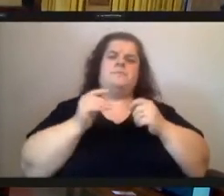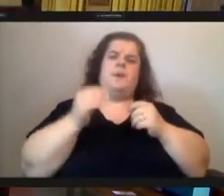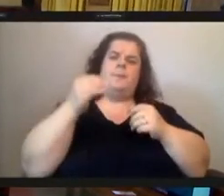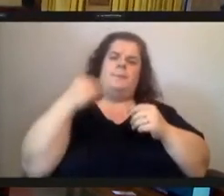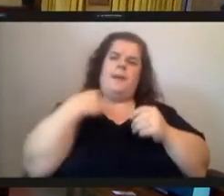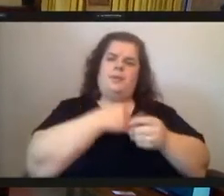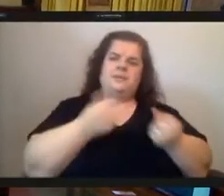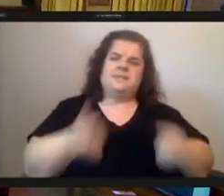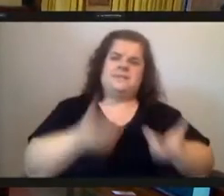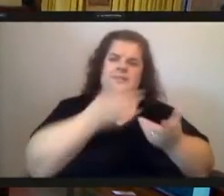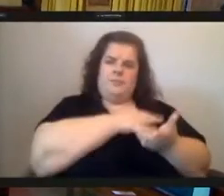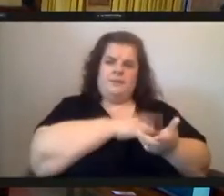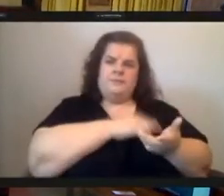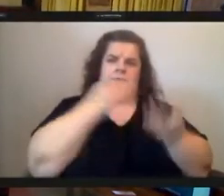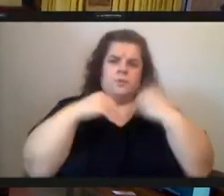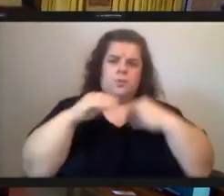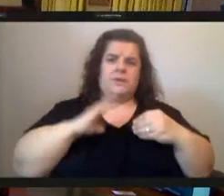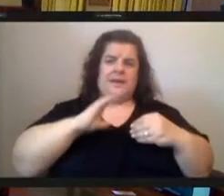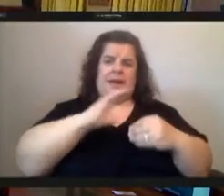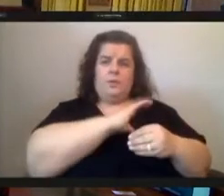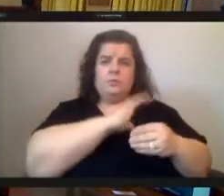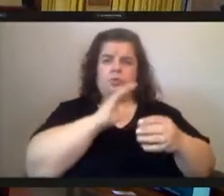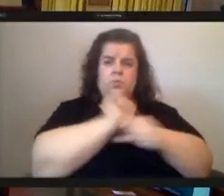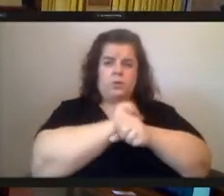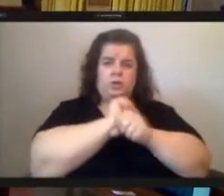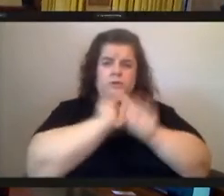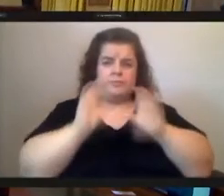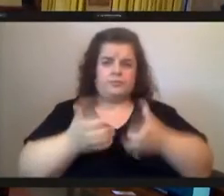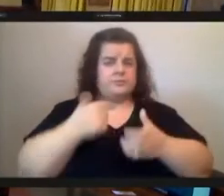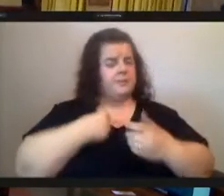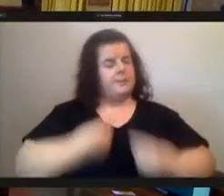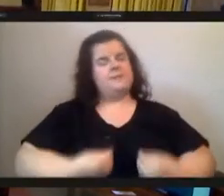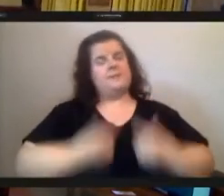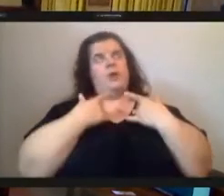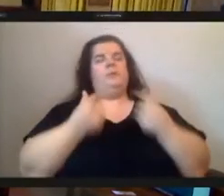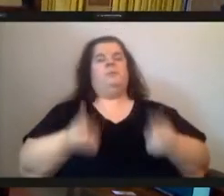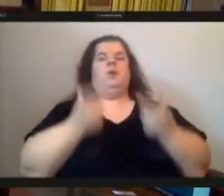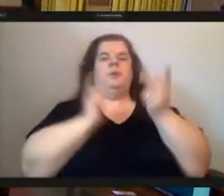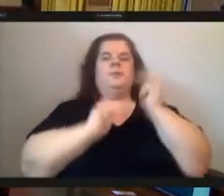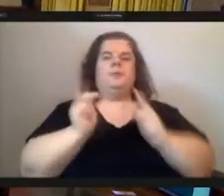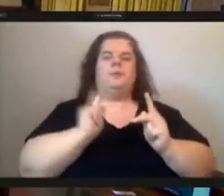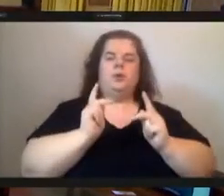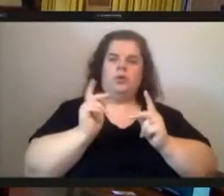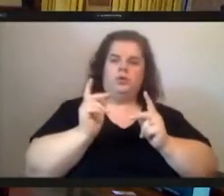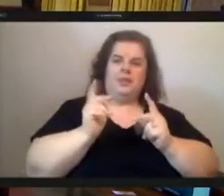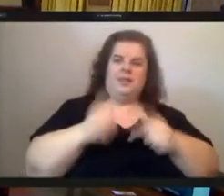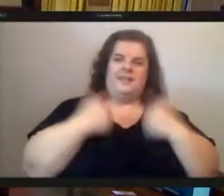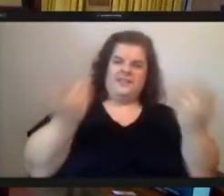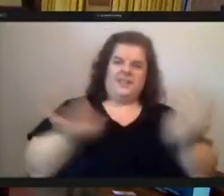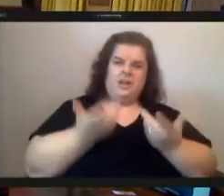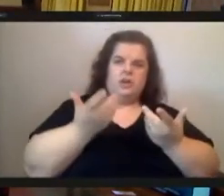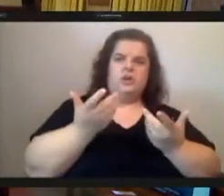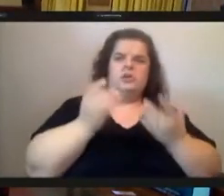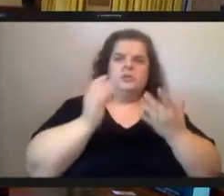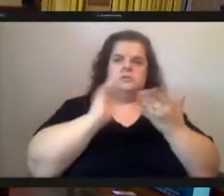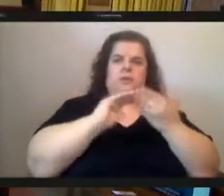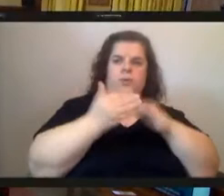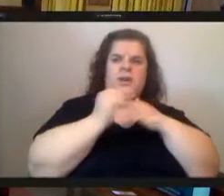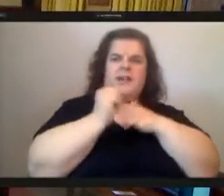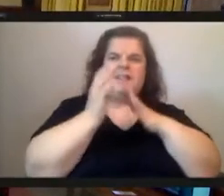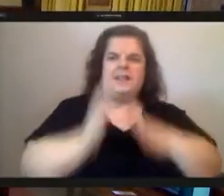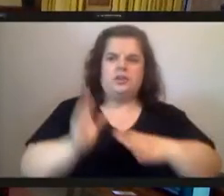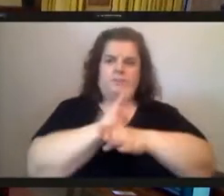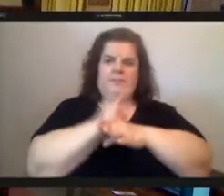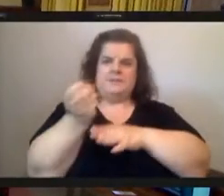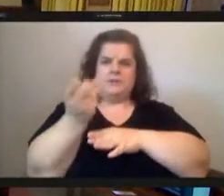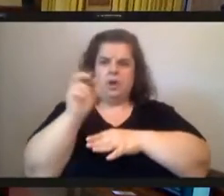policy council working groups i'm inspired by the number of people residents business owners and community leaders willing and able truly driven to do